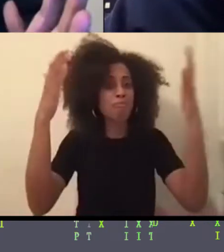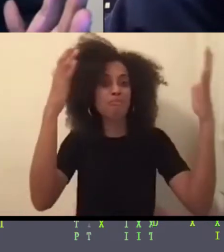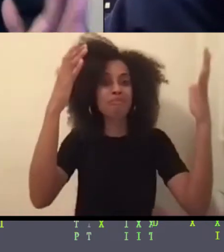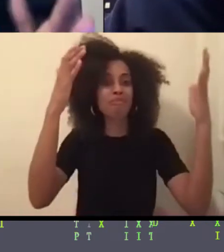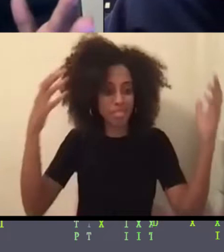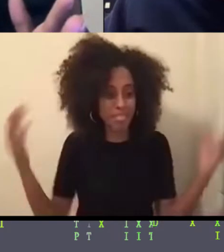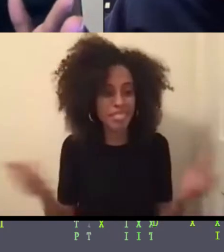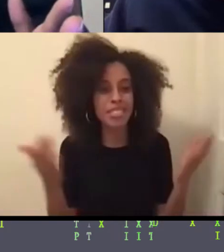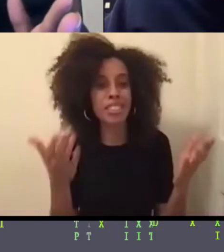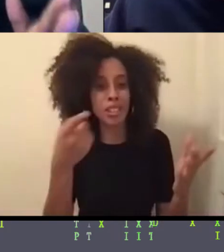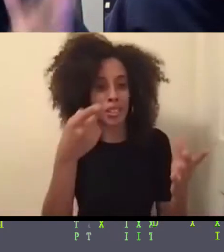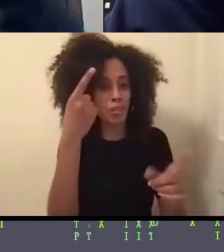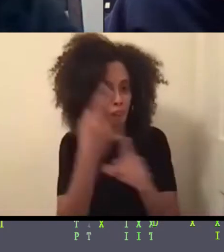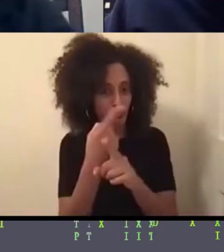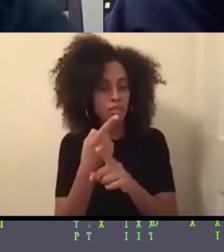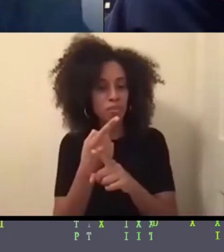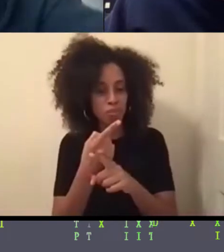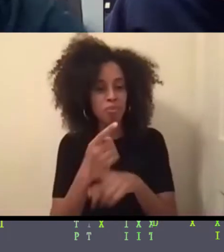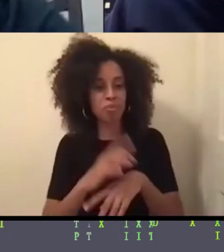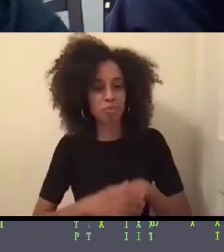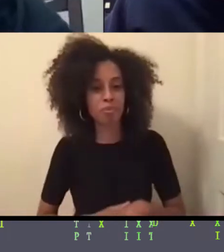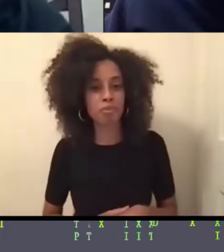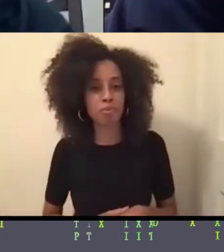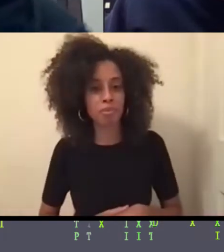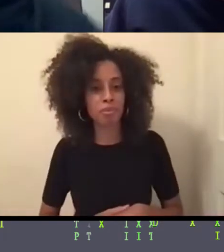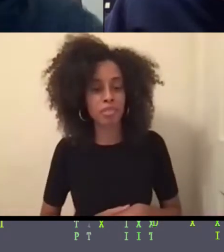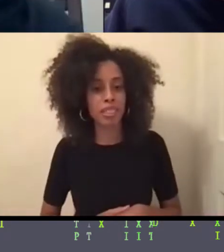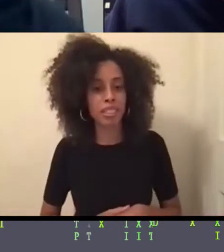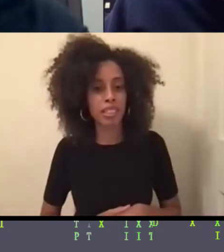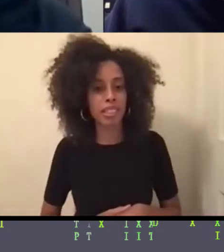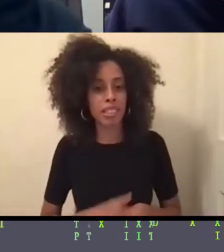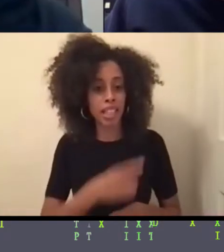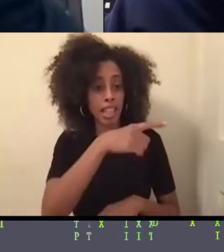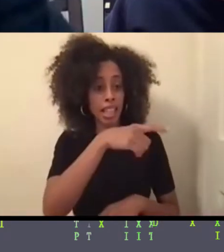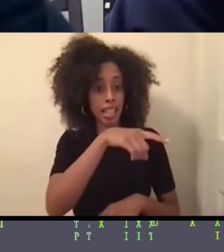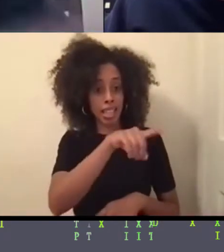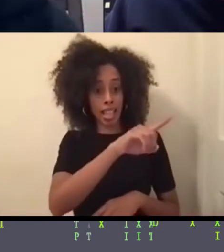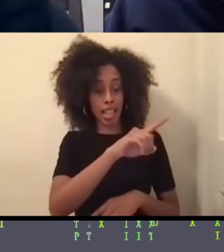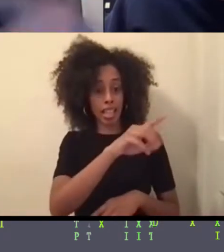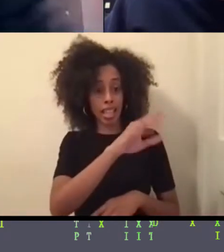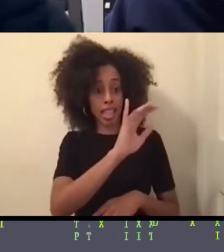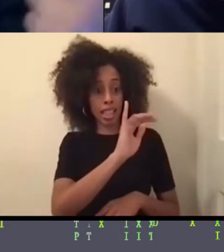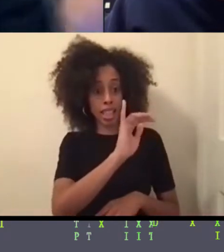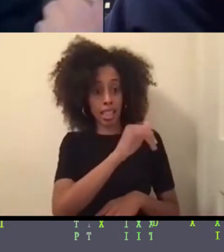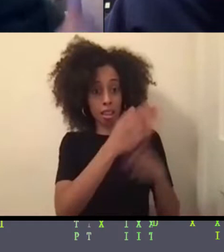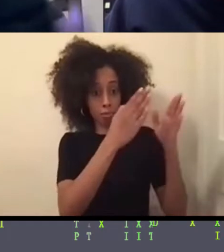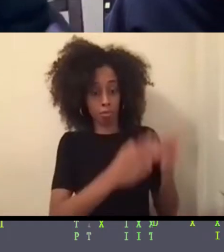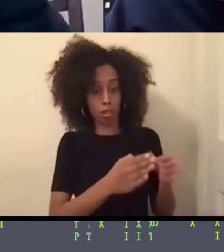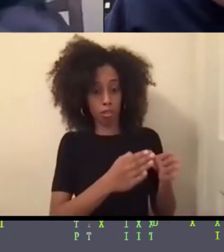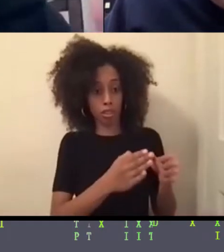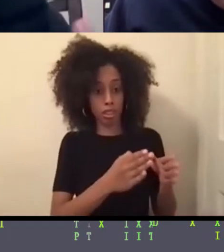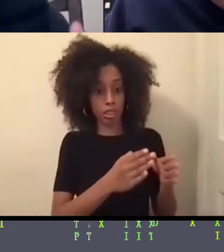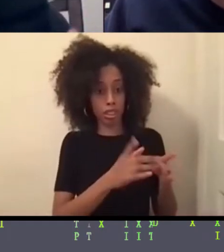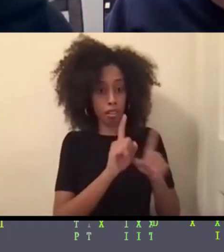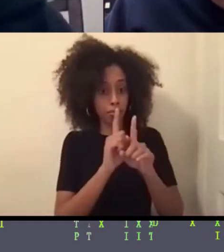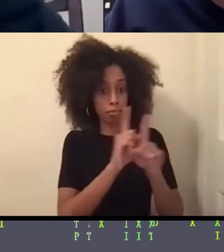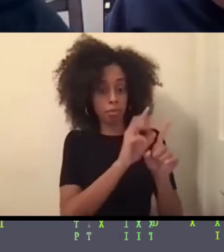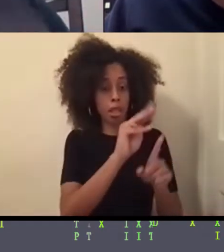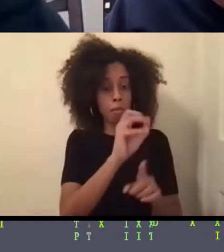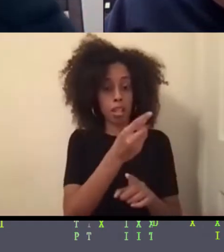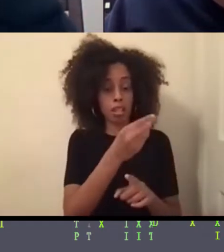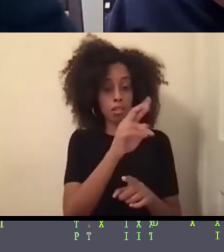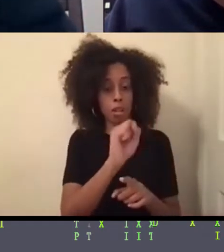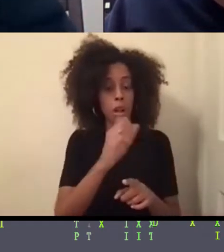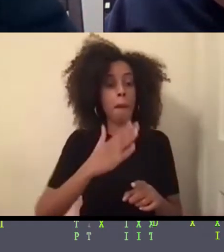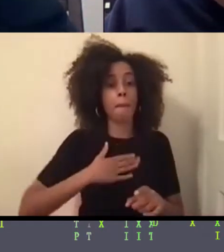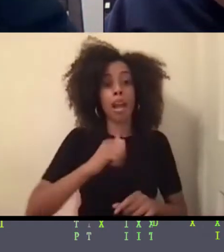they mentor my other mentor. And so, it's like one big happy family and it works out. And then I have